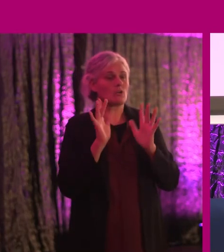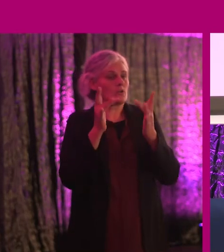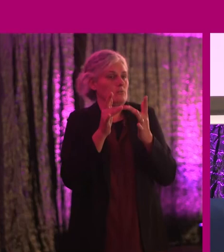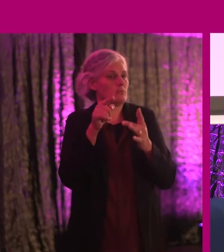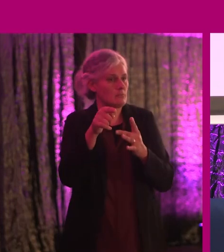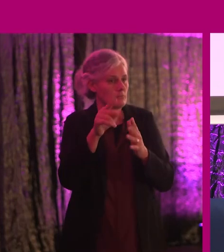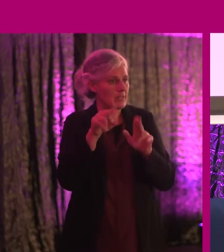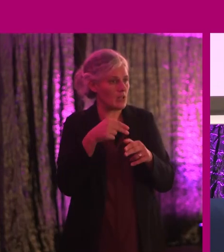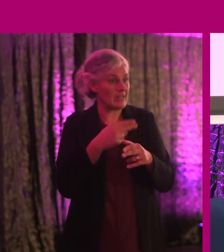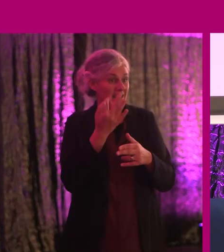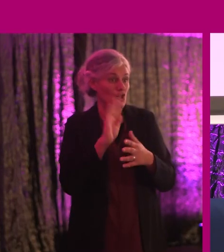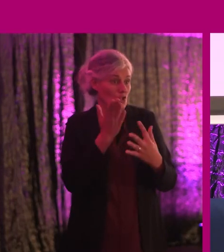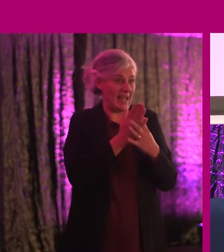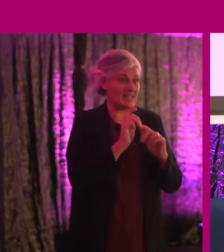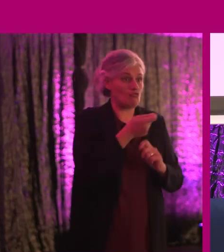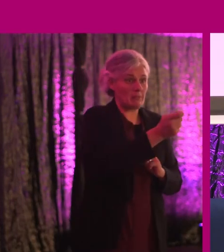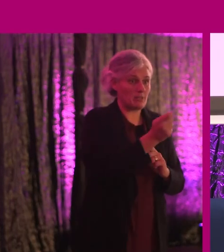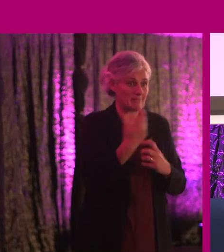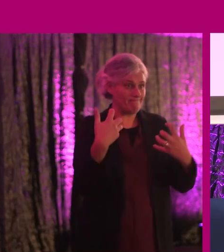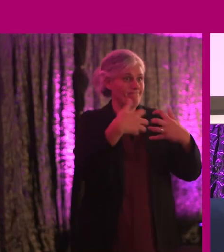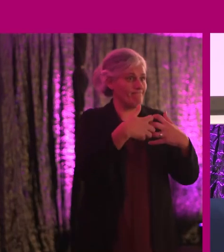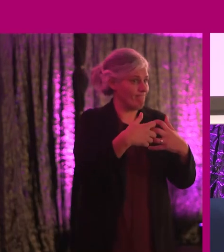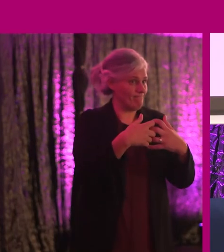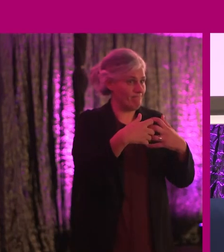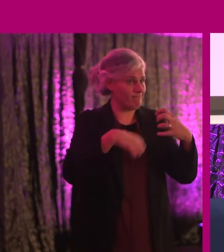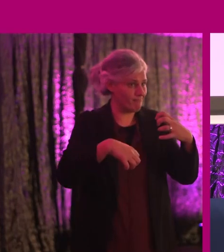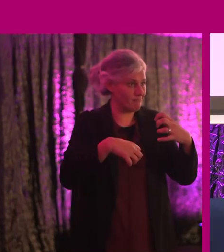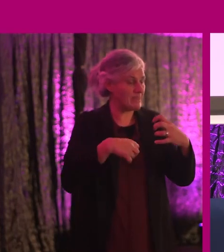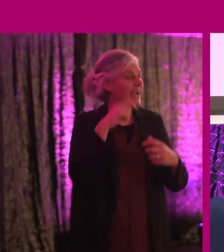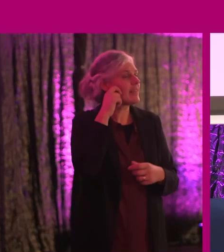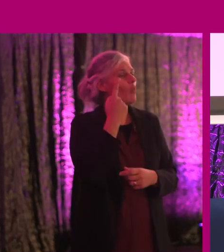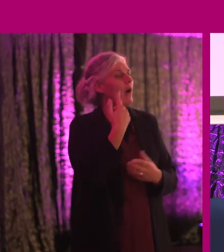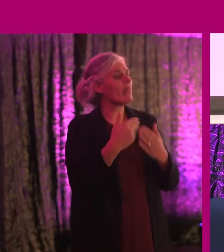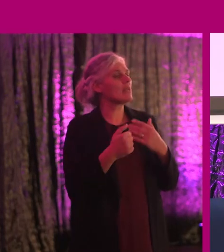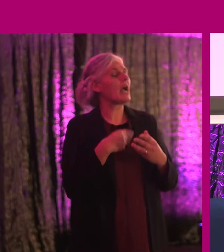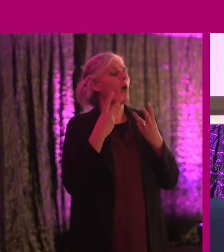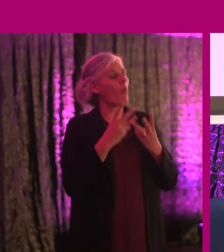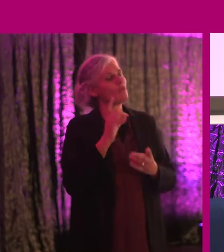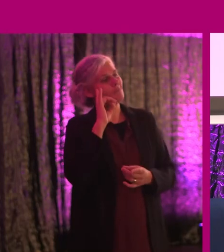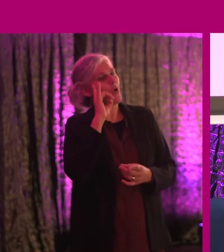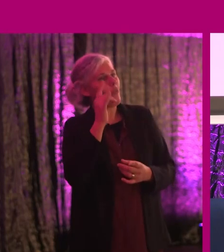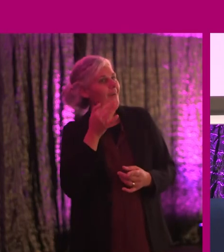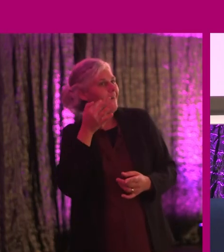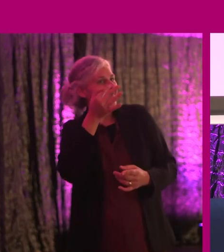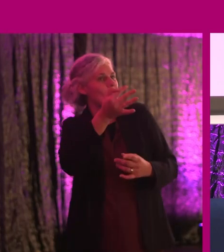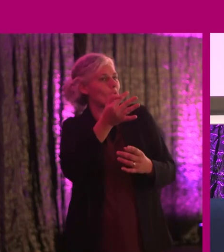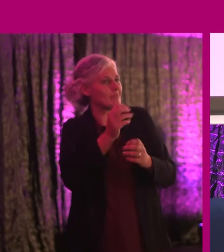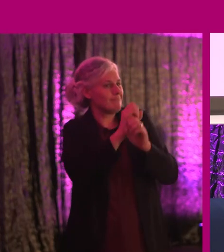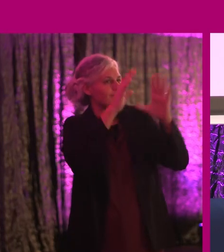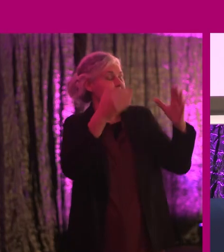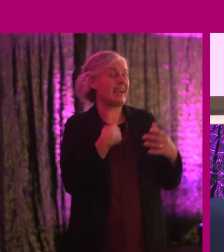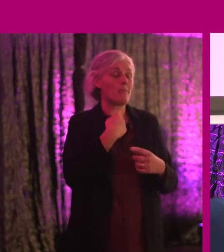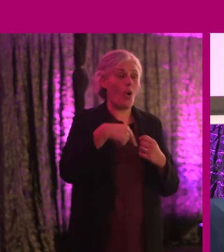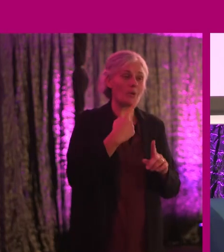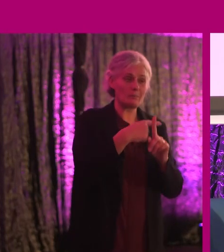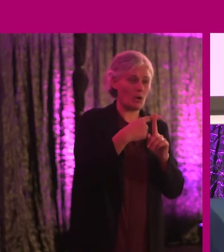can't get into the transportation system. And I do think that one of the things that's the great I want to end on a hopeful note because I am hopeful and I'm very positive that